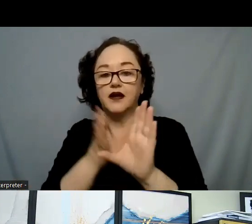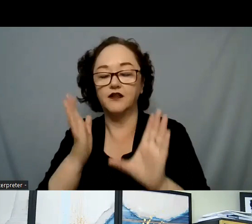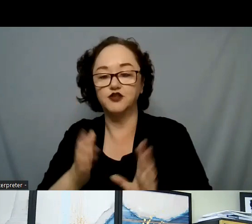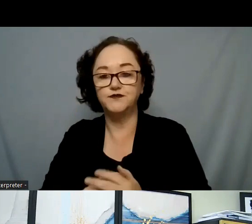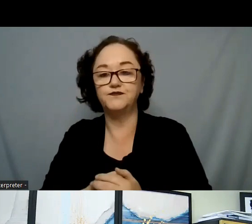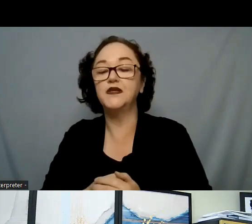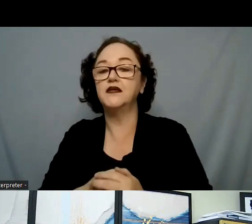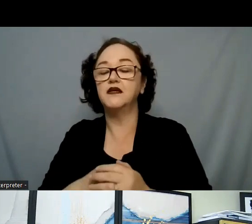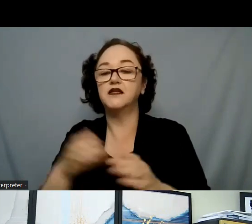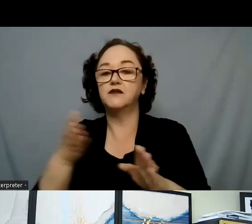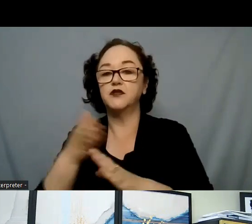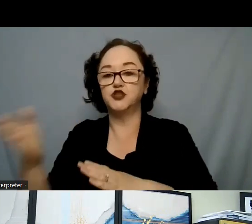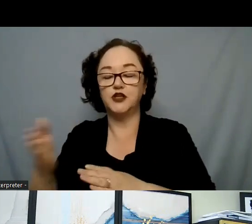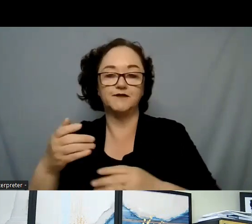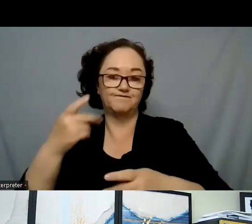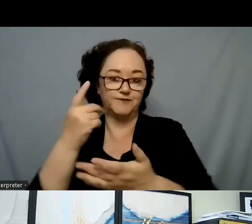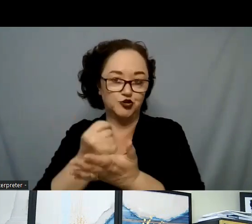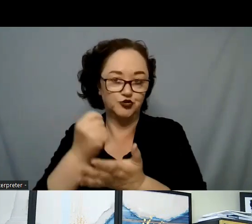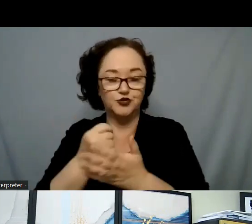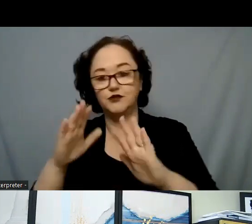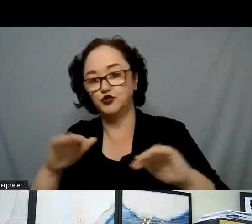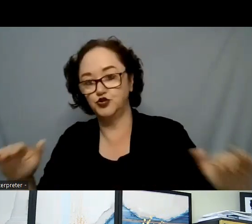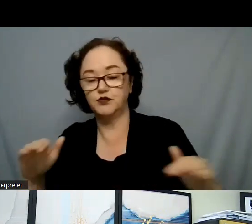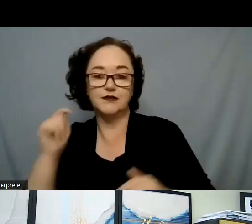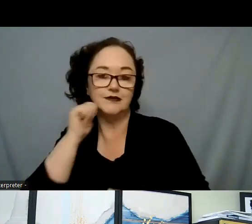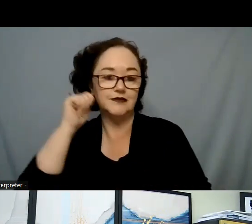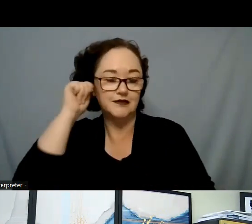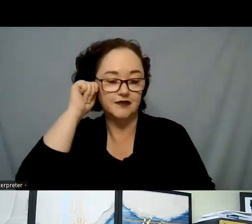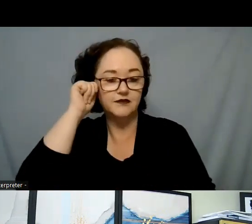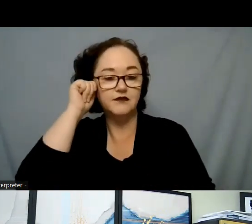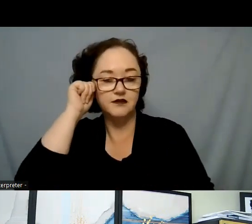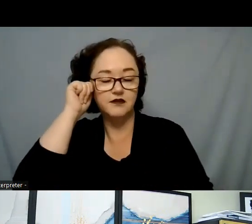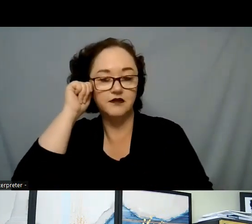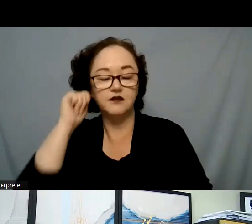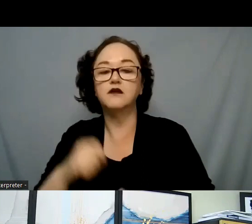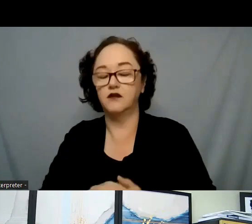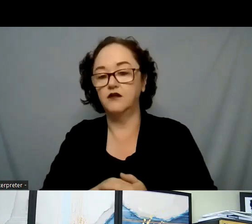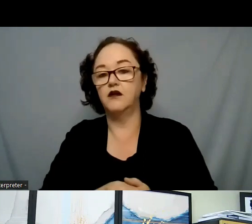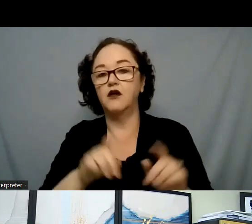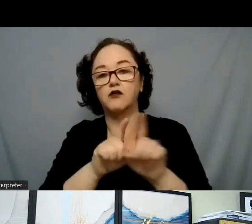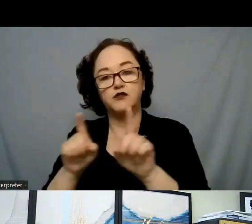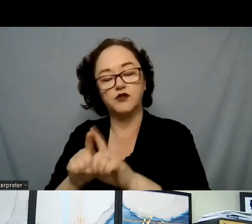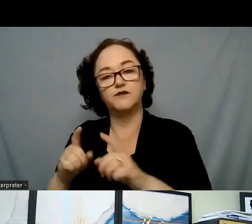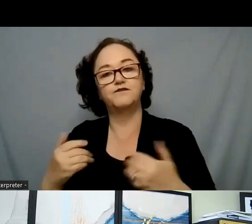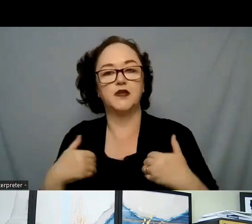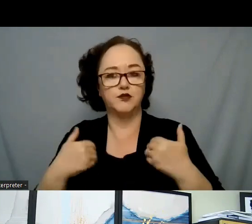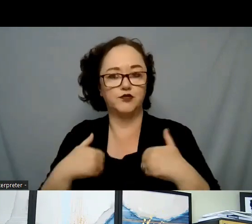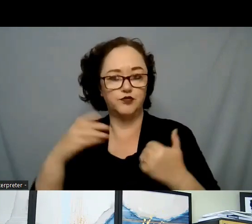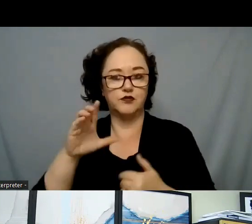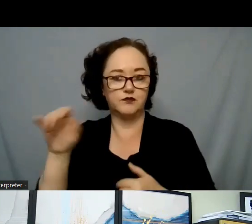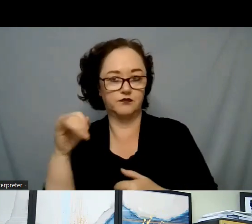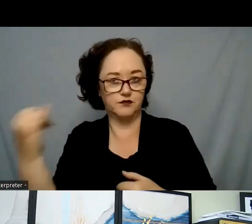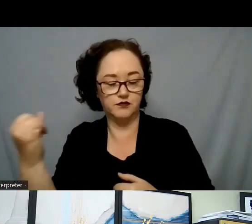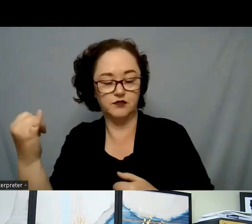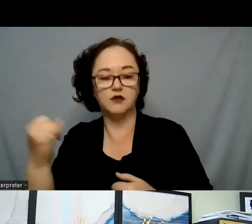teens. He has a history of working in juvenile justice, and residential hospitals, home and school